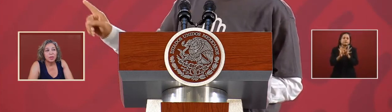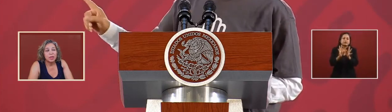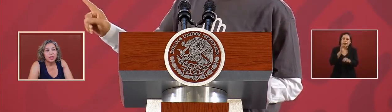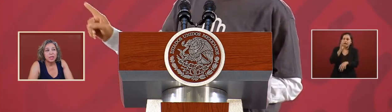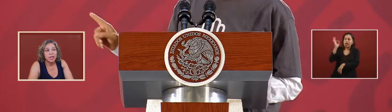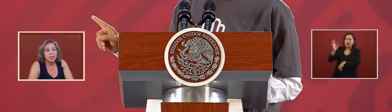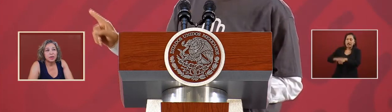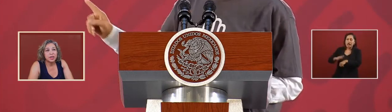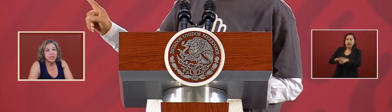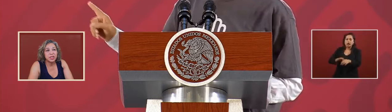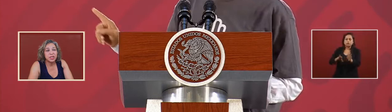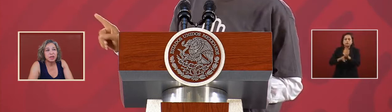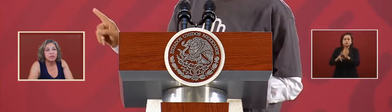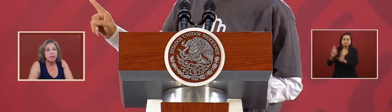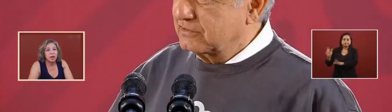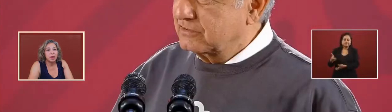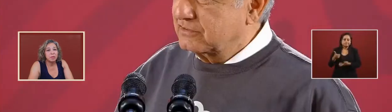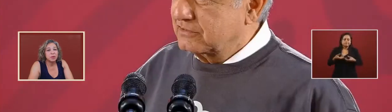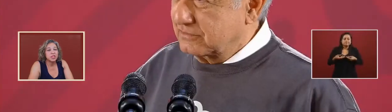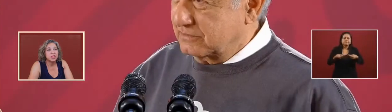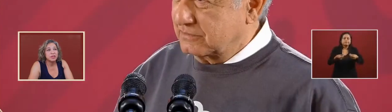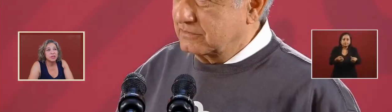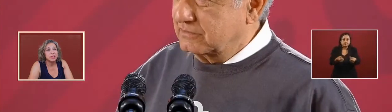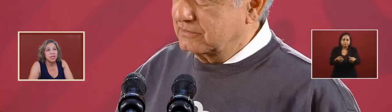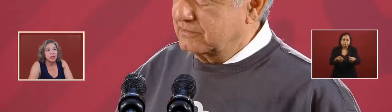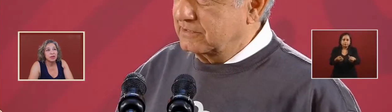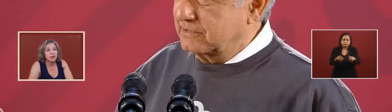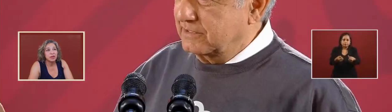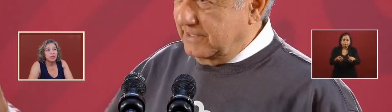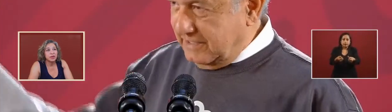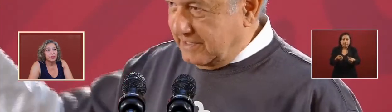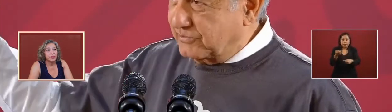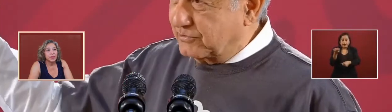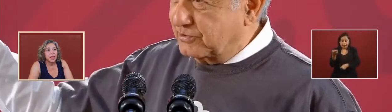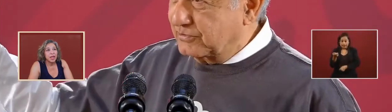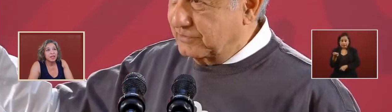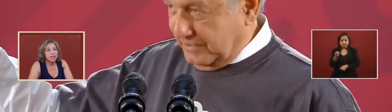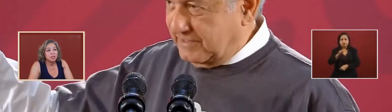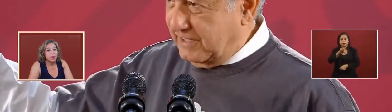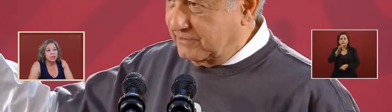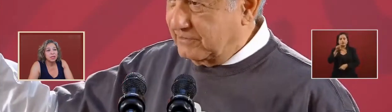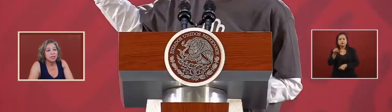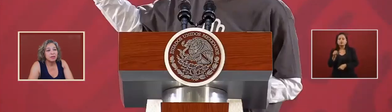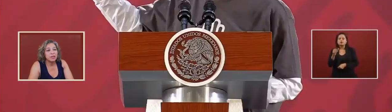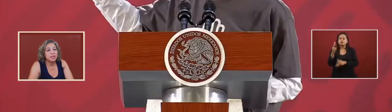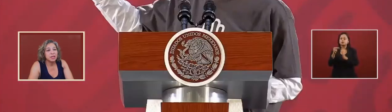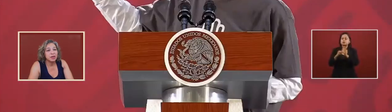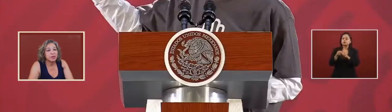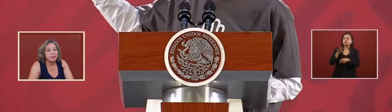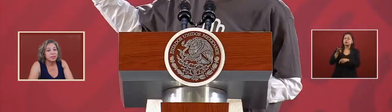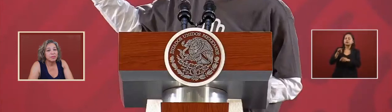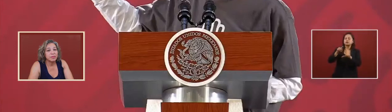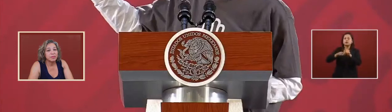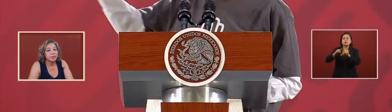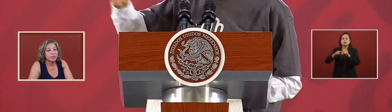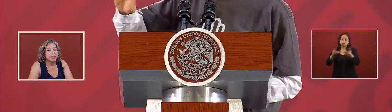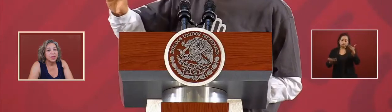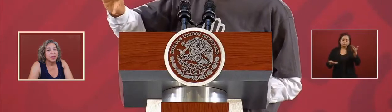with the declarations of emergency of this year and the expenses of this year